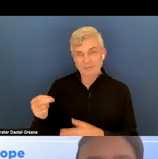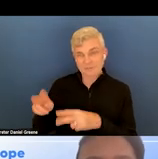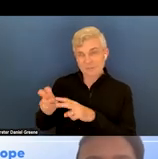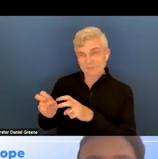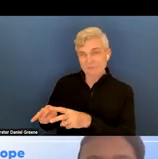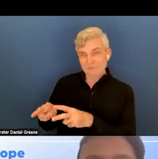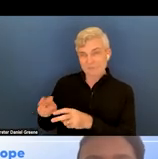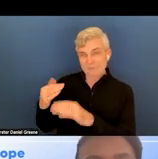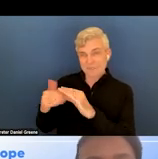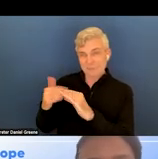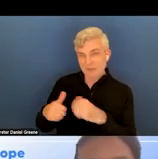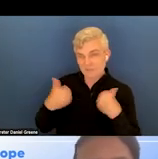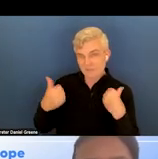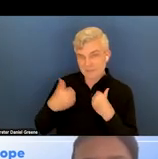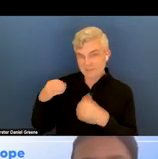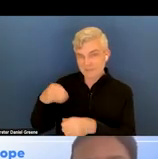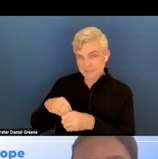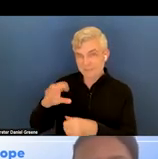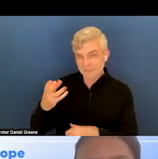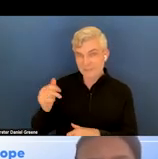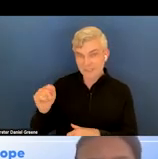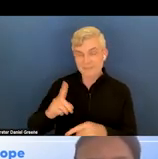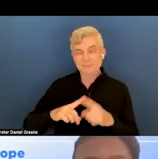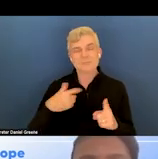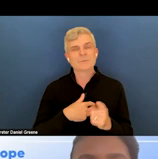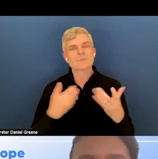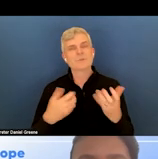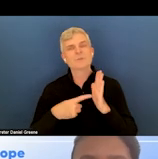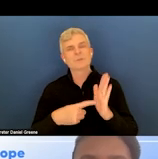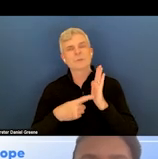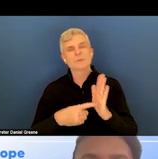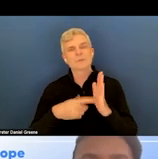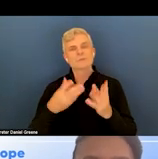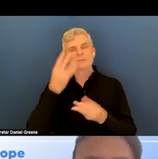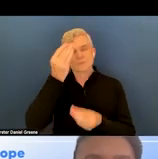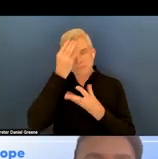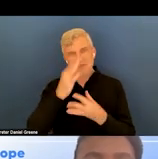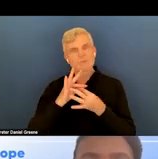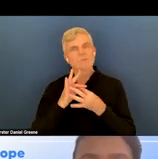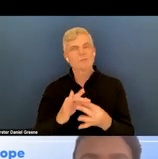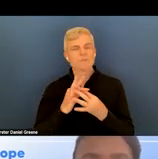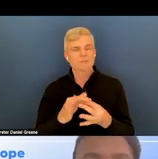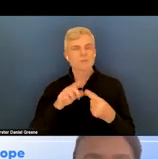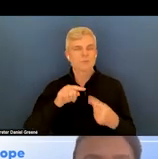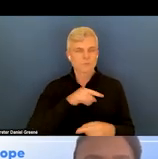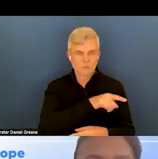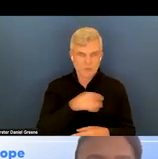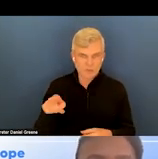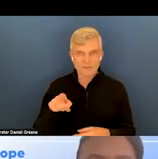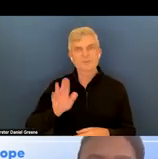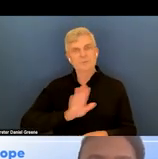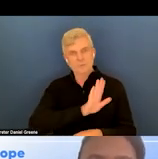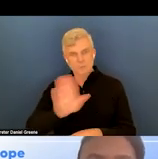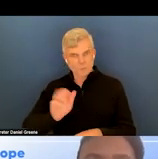previously, but we want to make sure that we are showcasing information that's relevant to you all and the work that you're